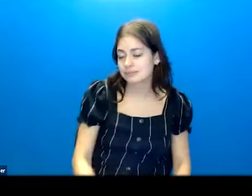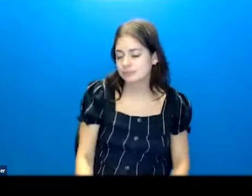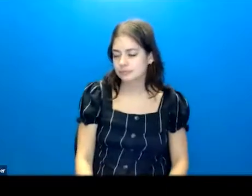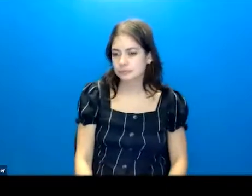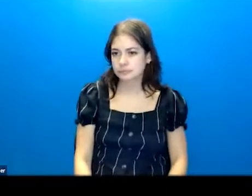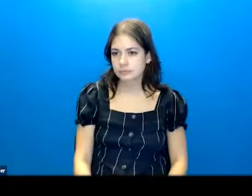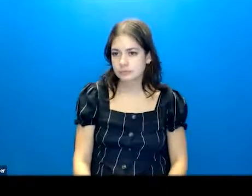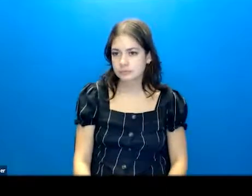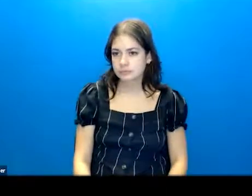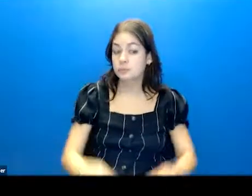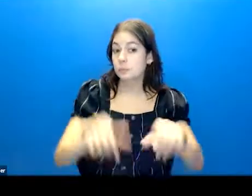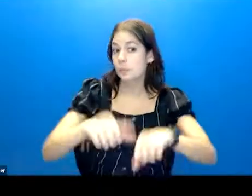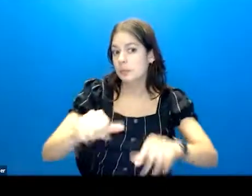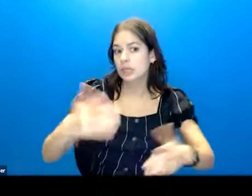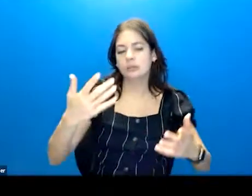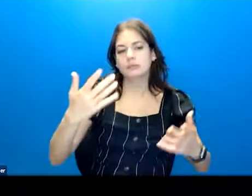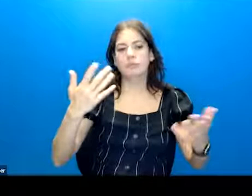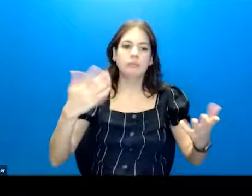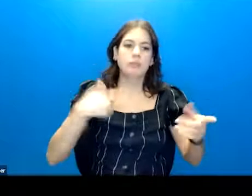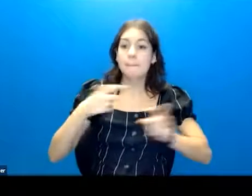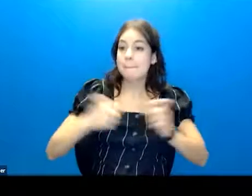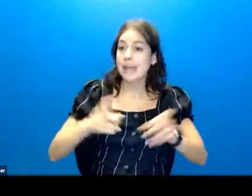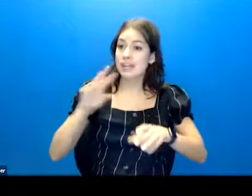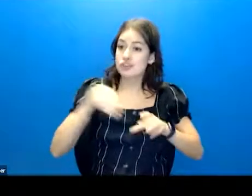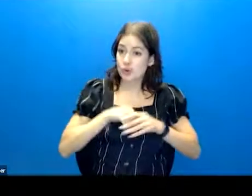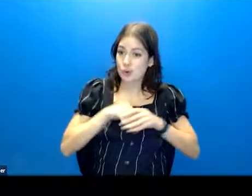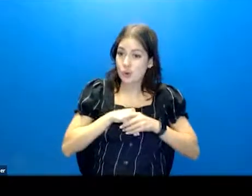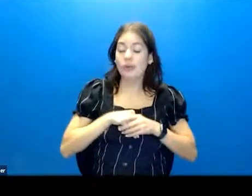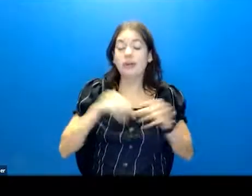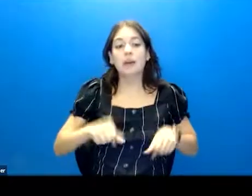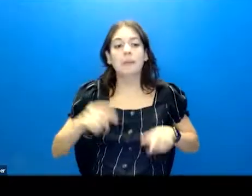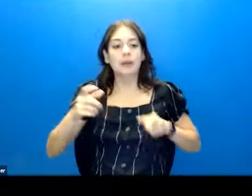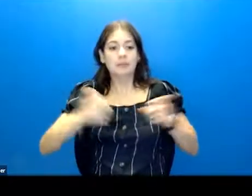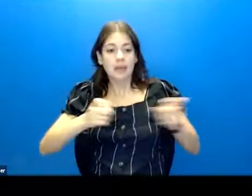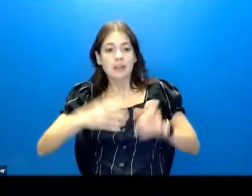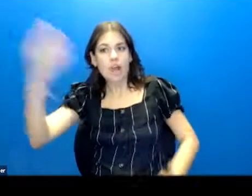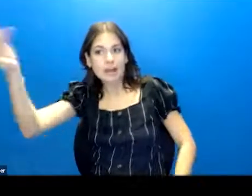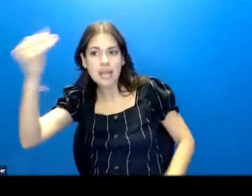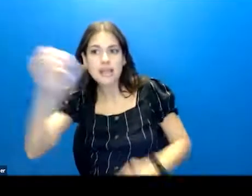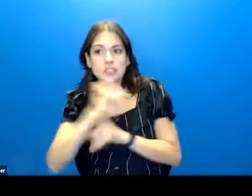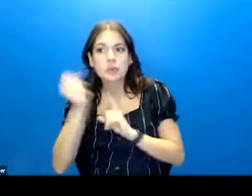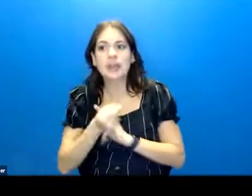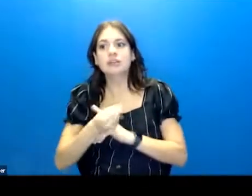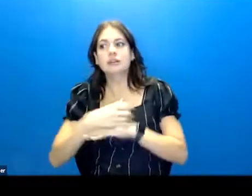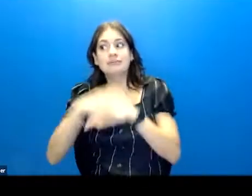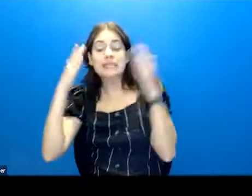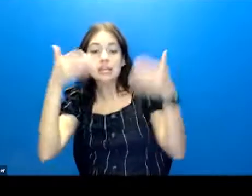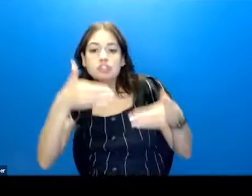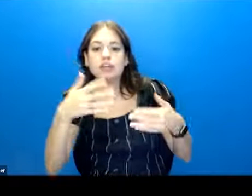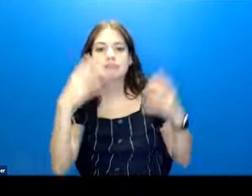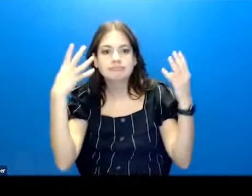So it can be used to manage internal states. It can also be used to manage external states to get attention, to get sympathy.